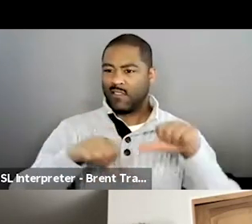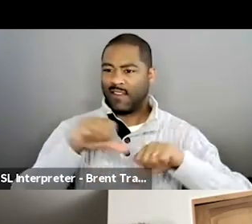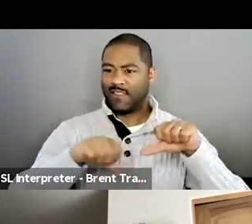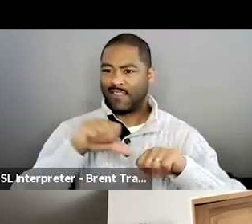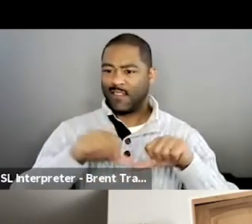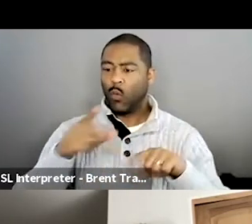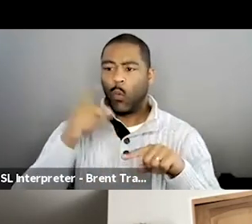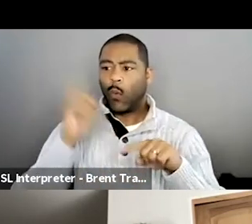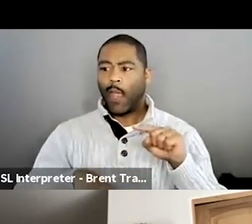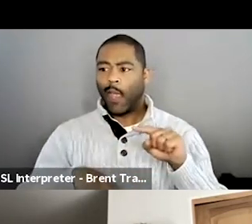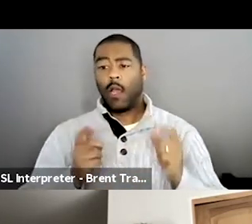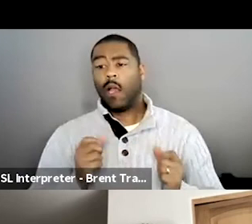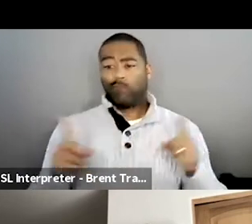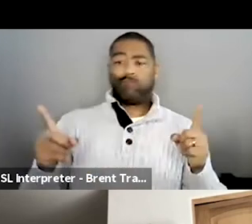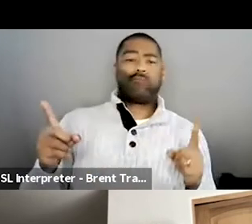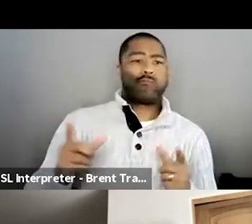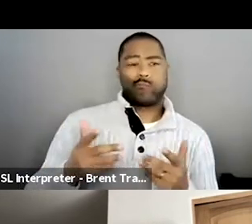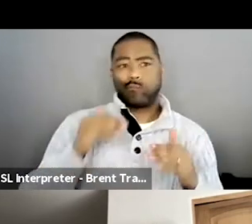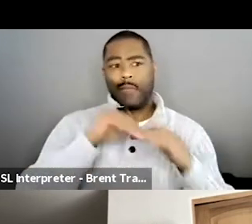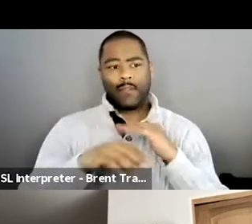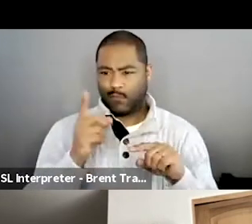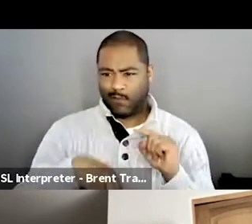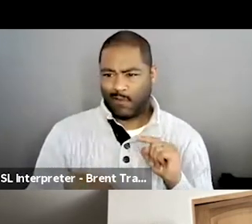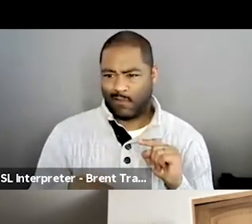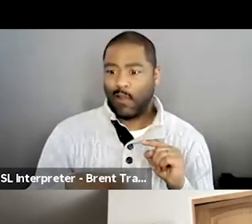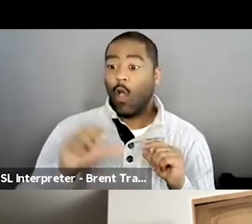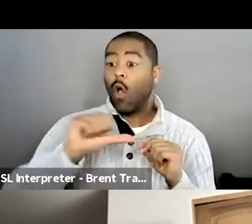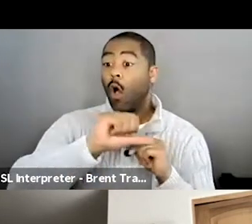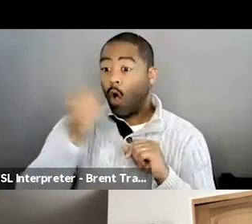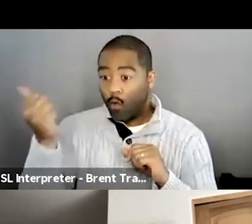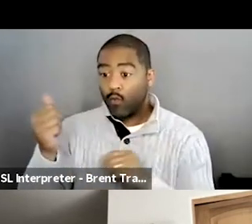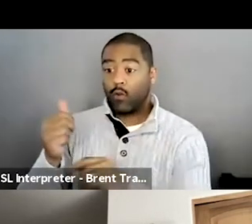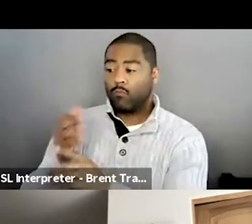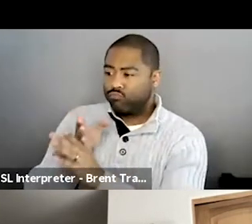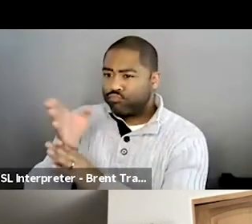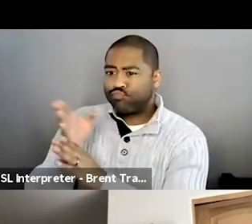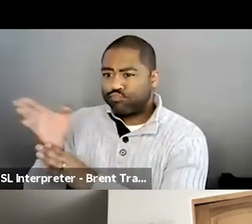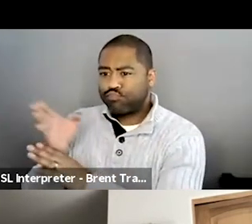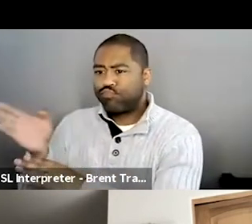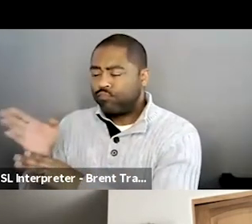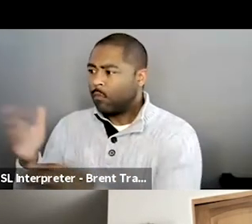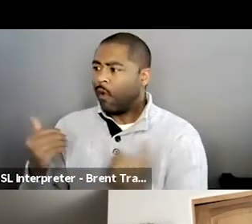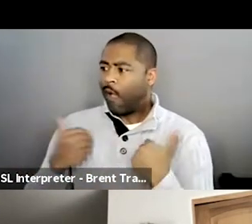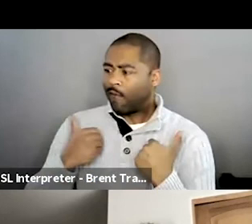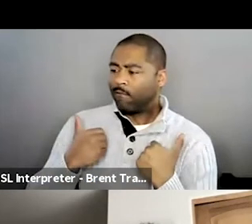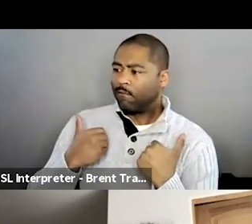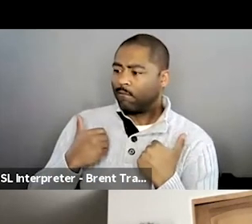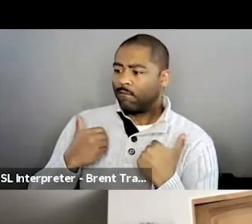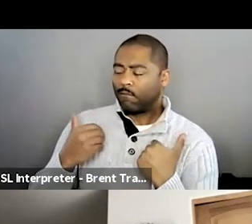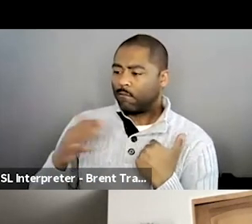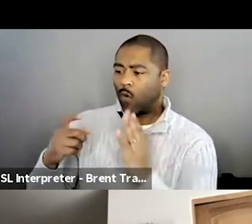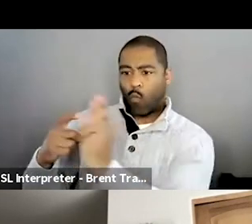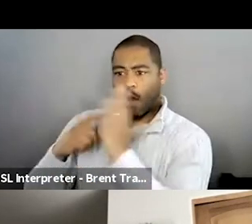in, you, you have to learn, whereas other, uh, trades can be something where you don't go to school. So school is necessary and a